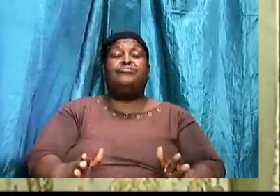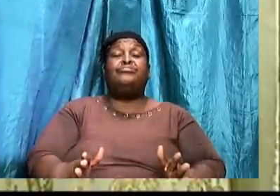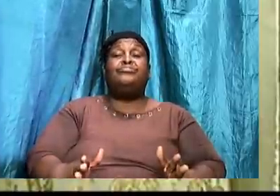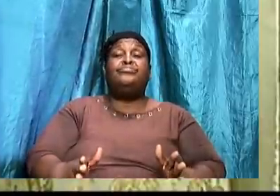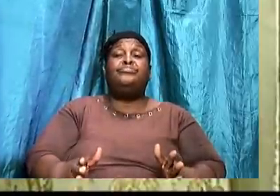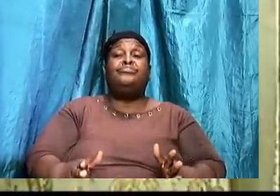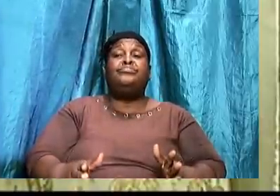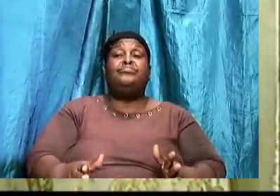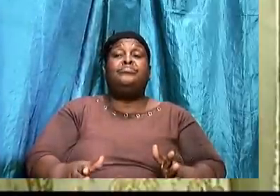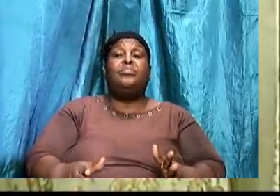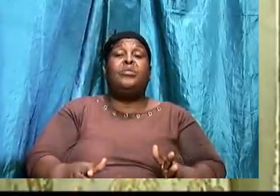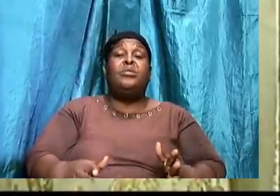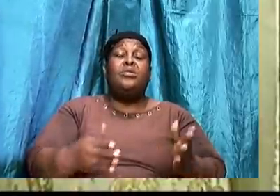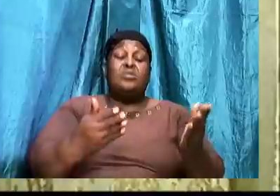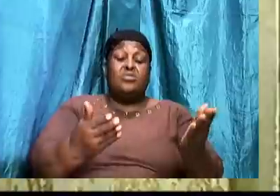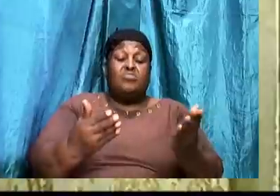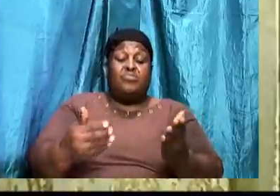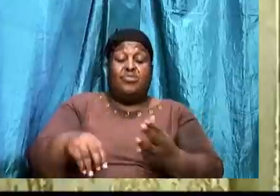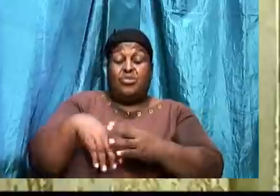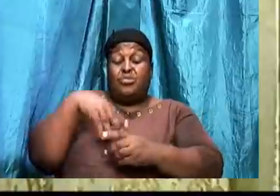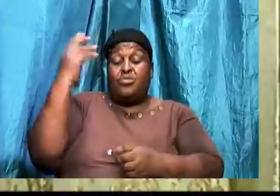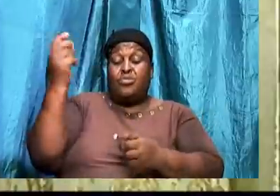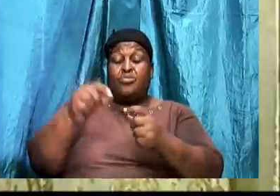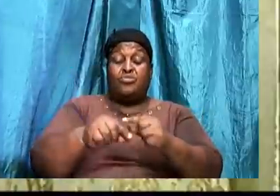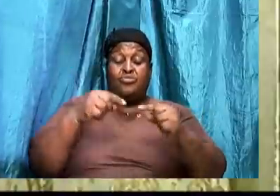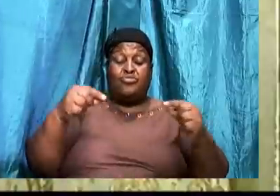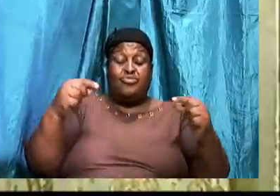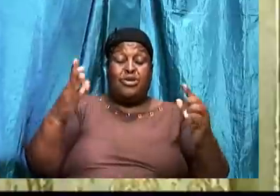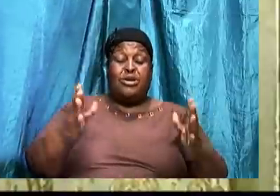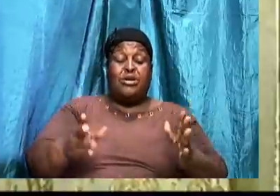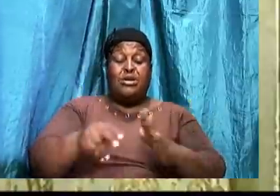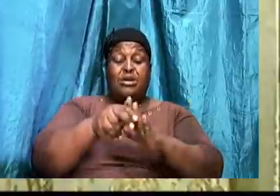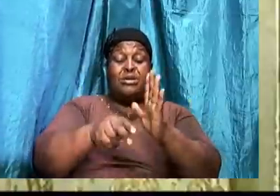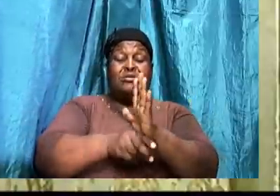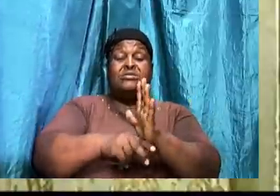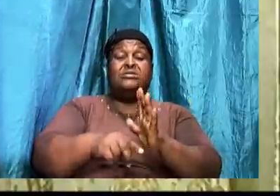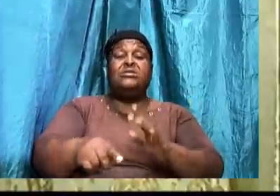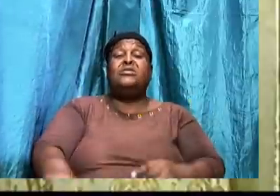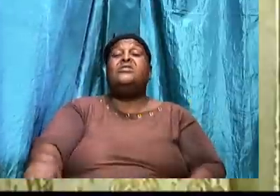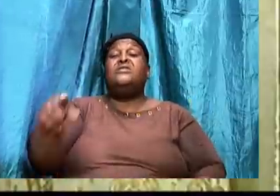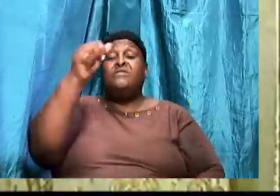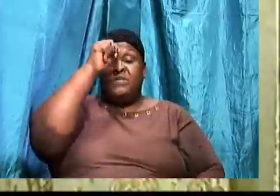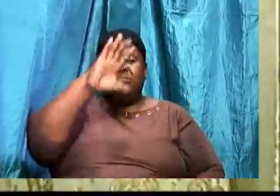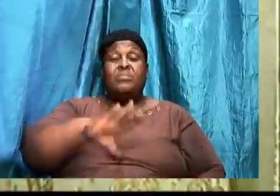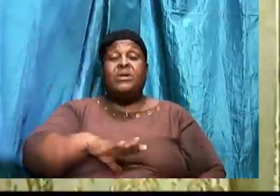To bring out the greatness of Melchizedek. Talks about. Tidin.